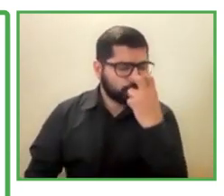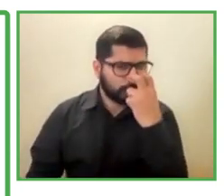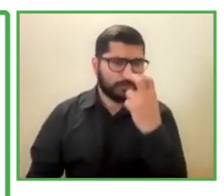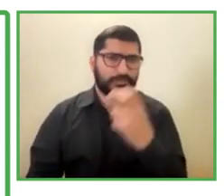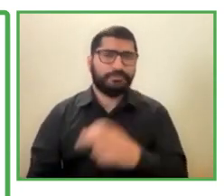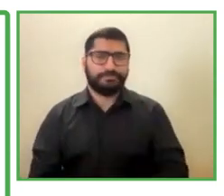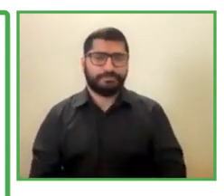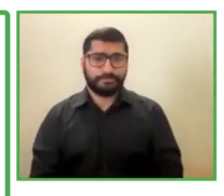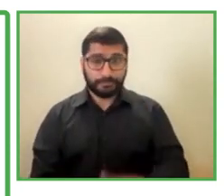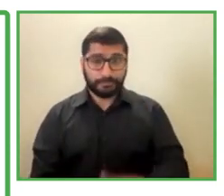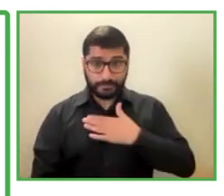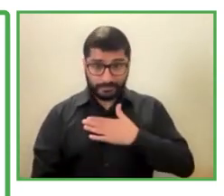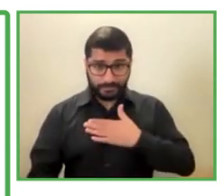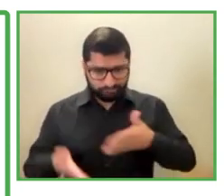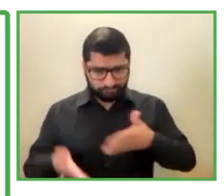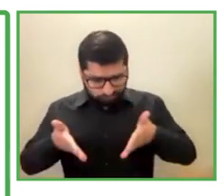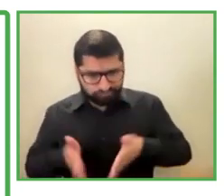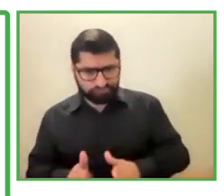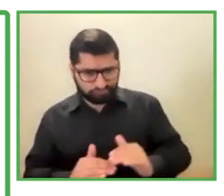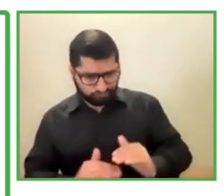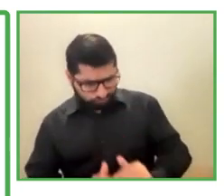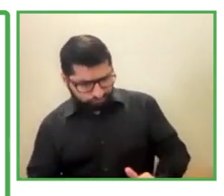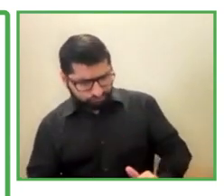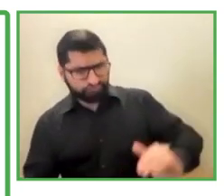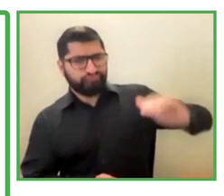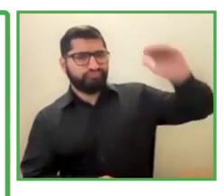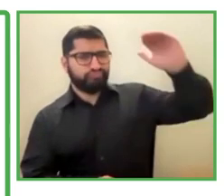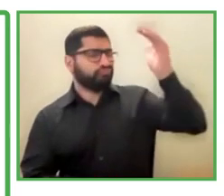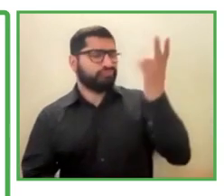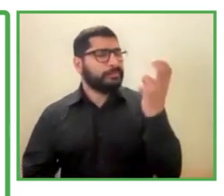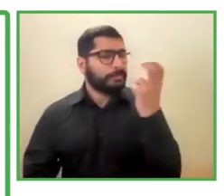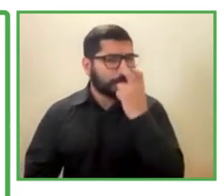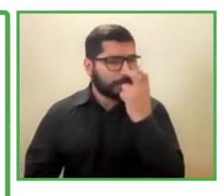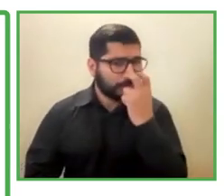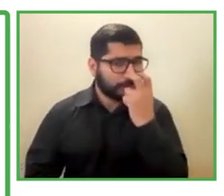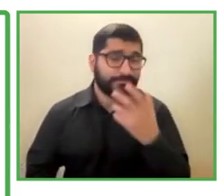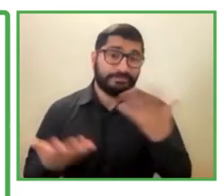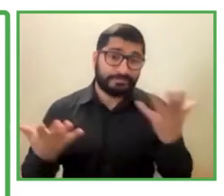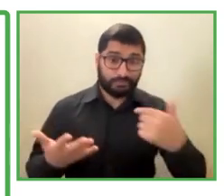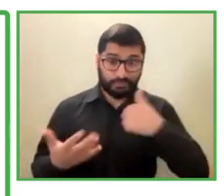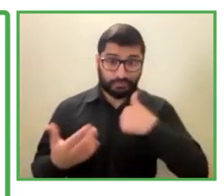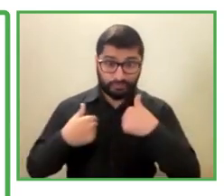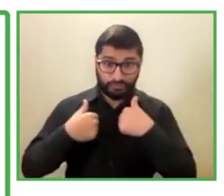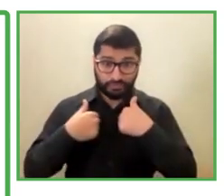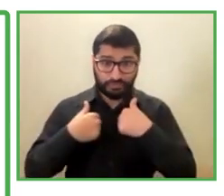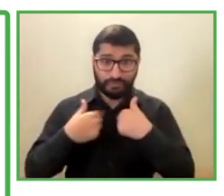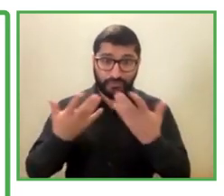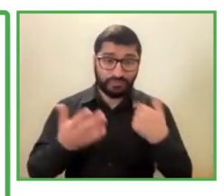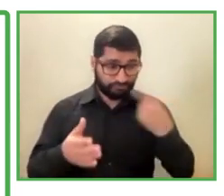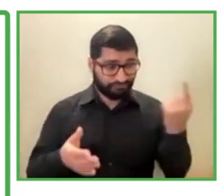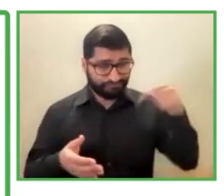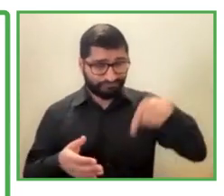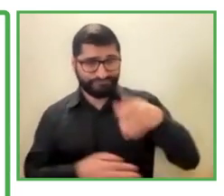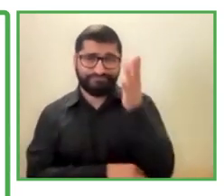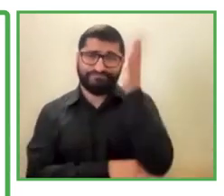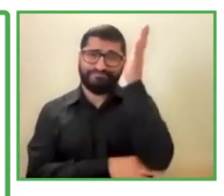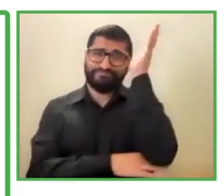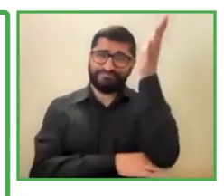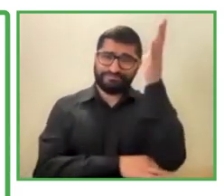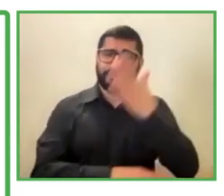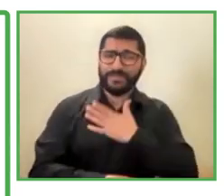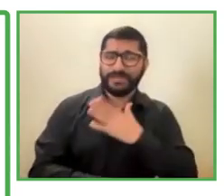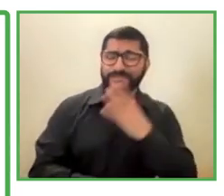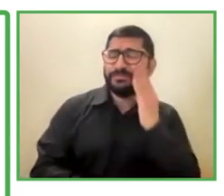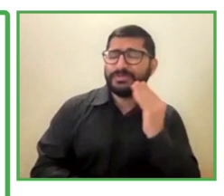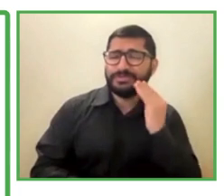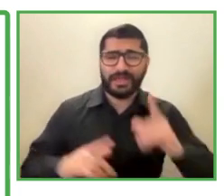that's where, you know, so I bring that lived experiences of disability to the table. As far as Wipro is concerned,